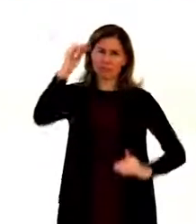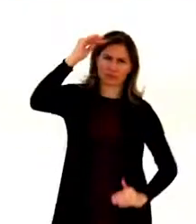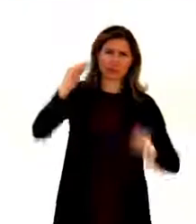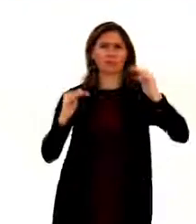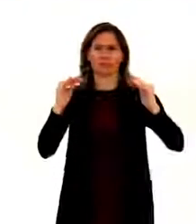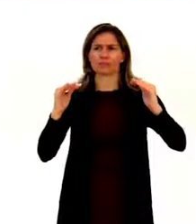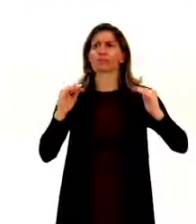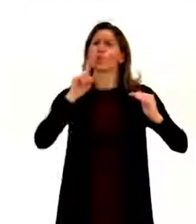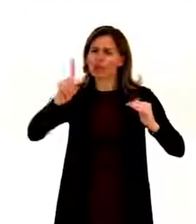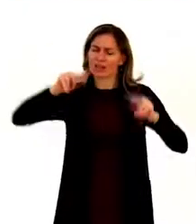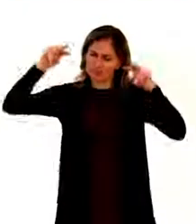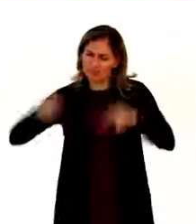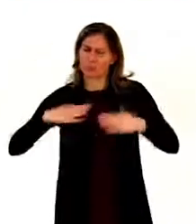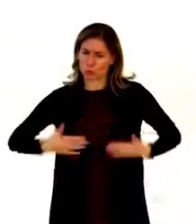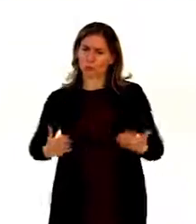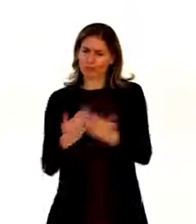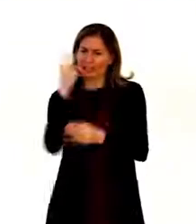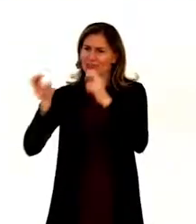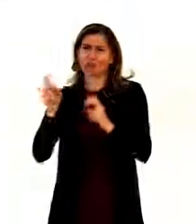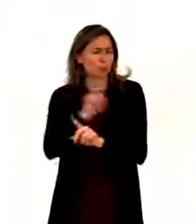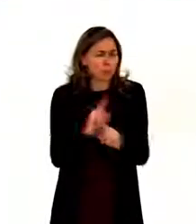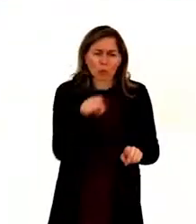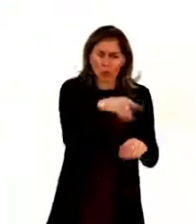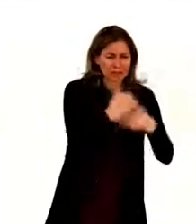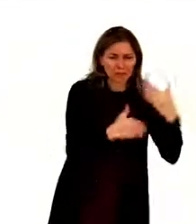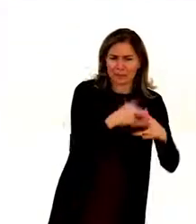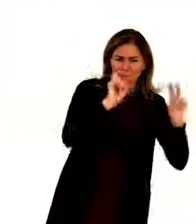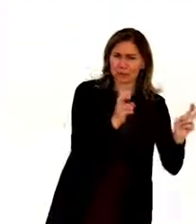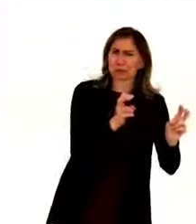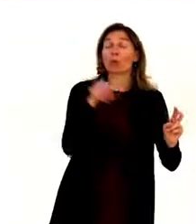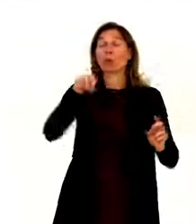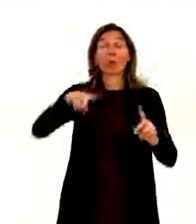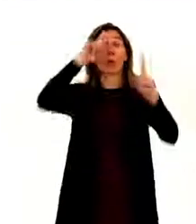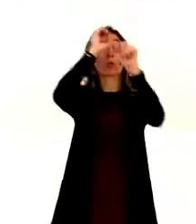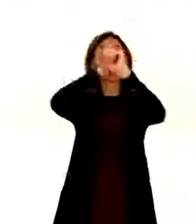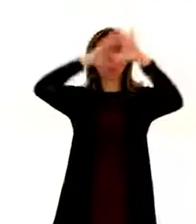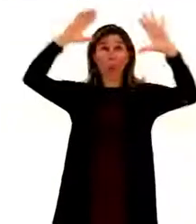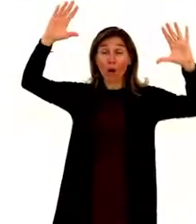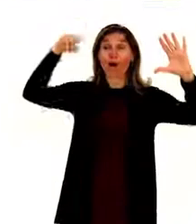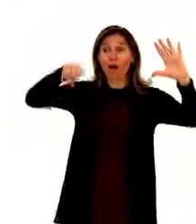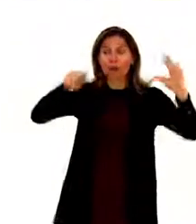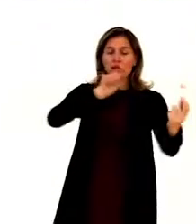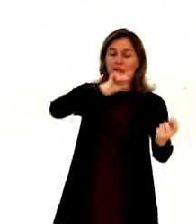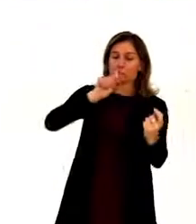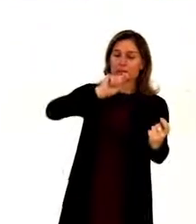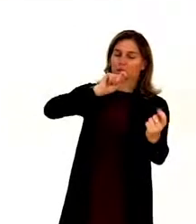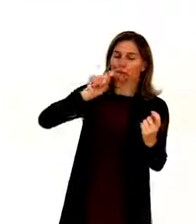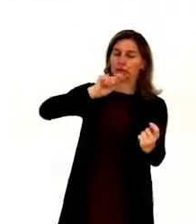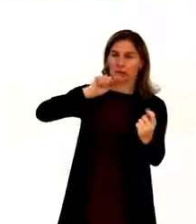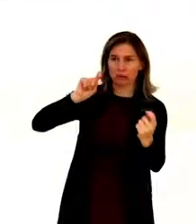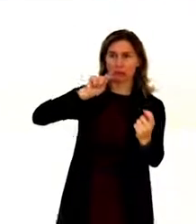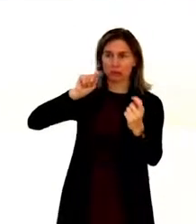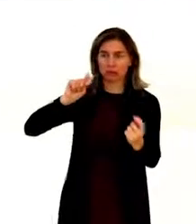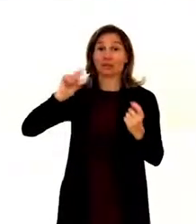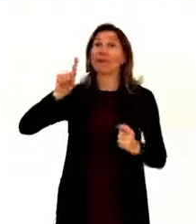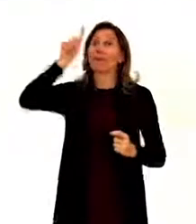a human rights issue. So, that is the new concept which has been very strongly promoted by the convention and by the Committee